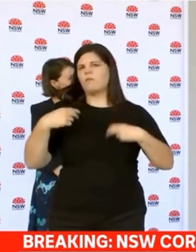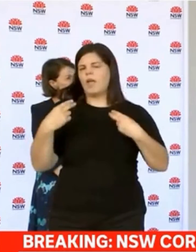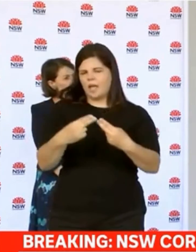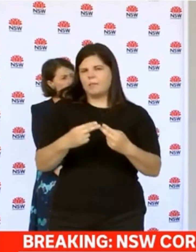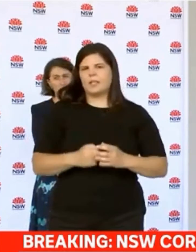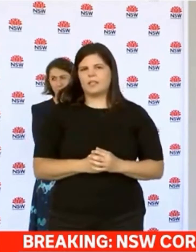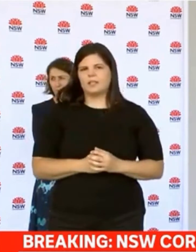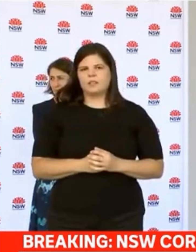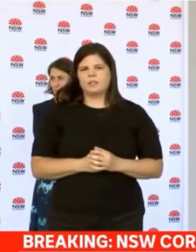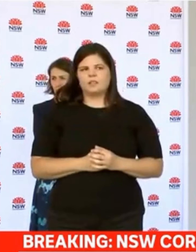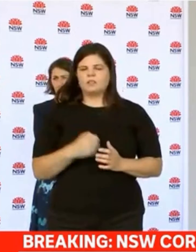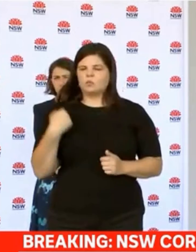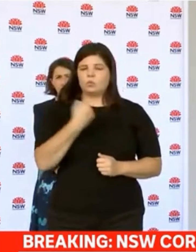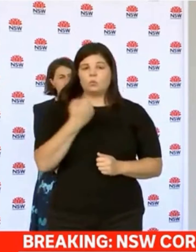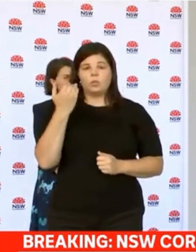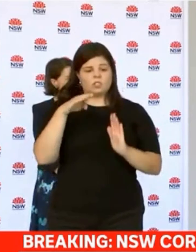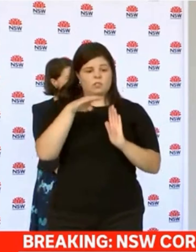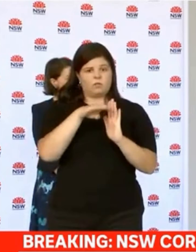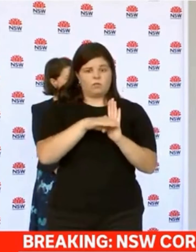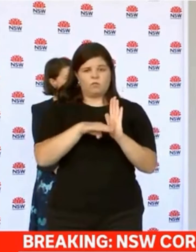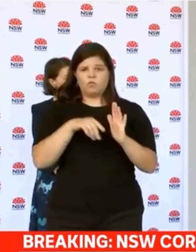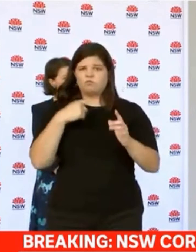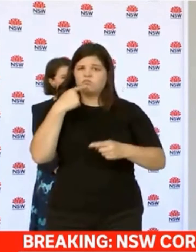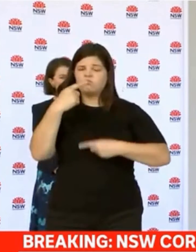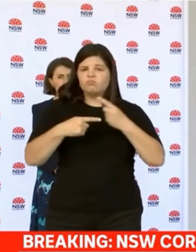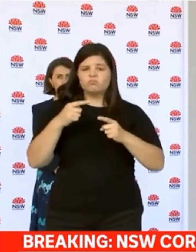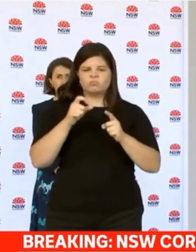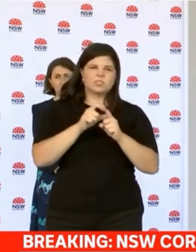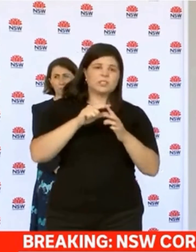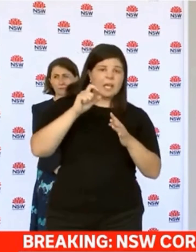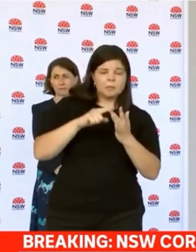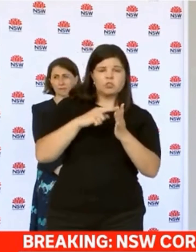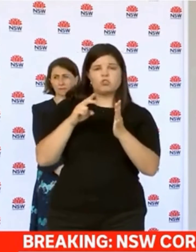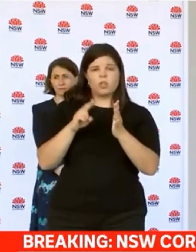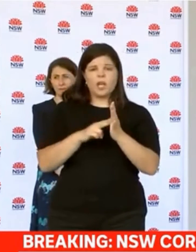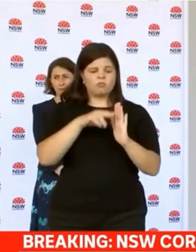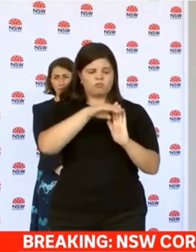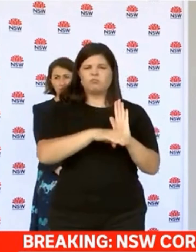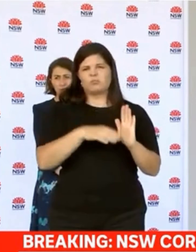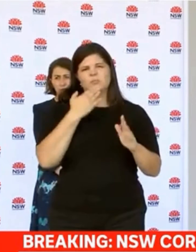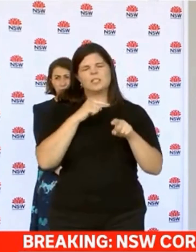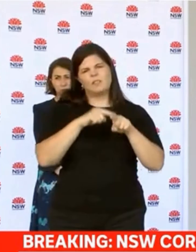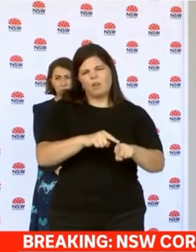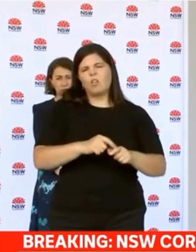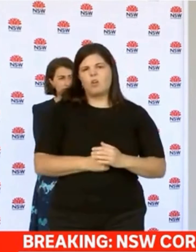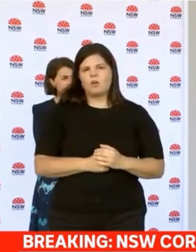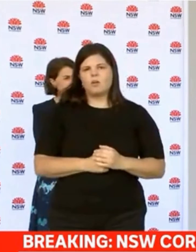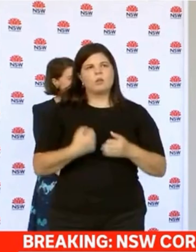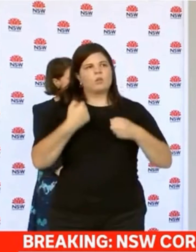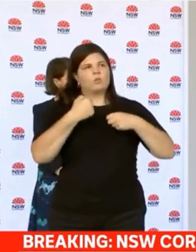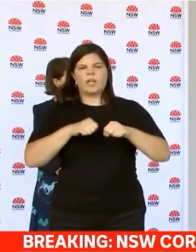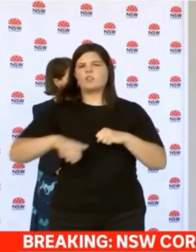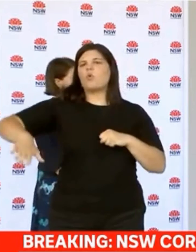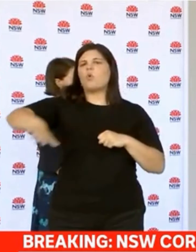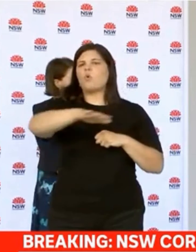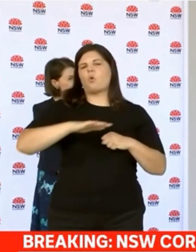abide by those rules that have been brought in recently over the December and January period which are protecting us